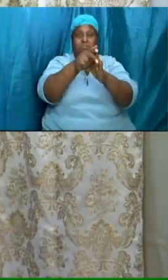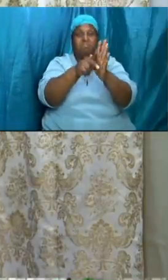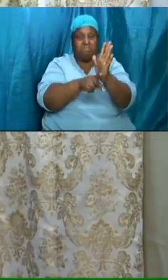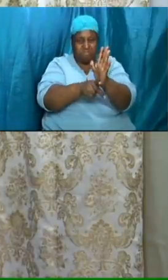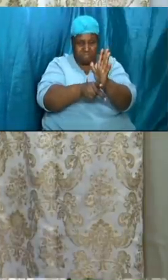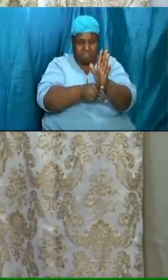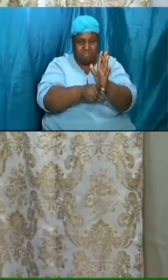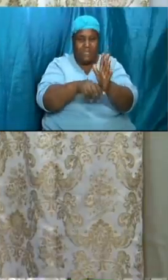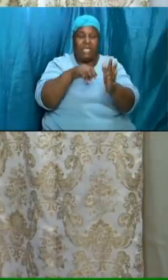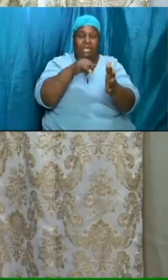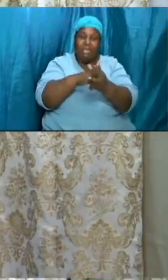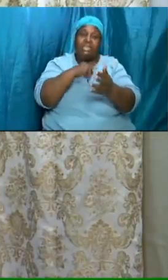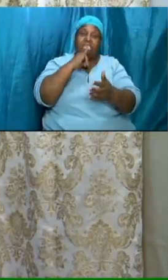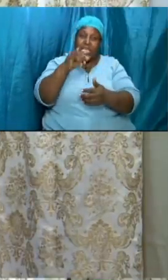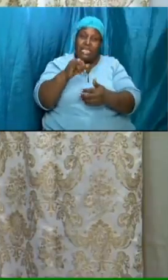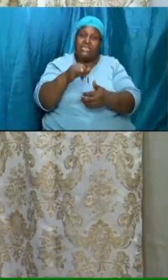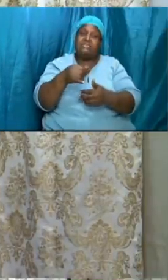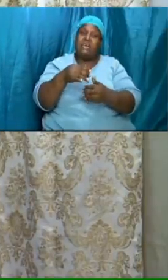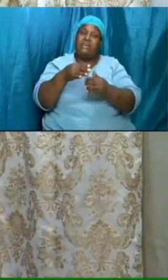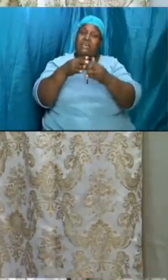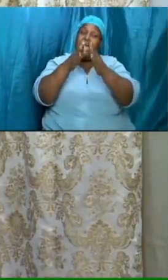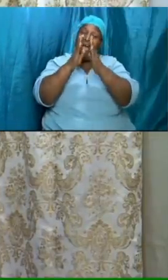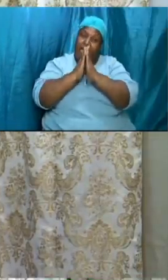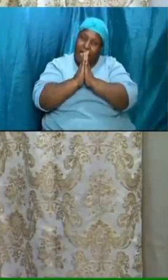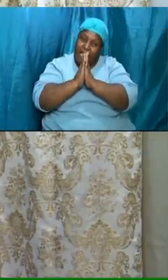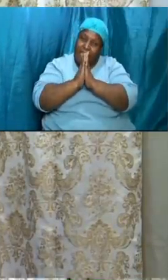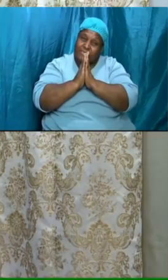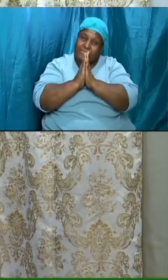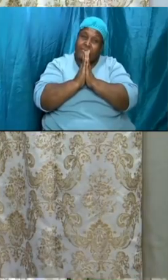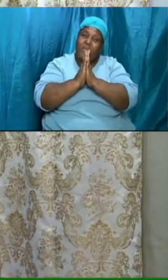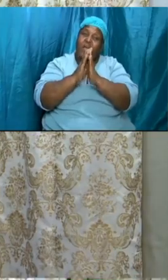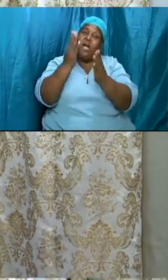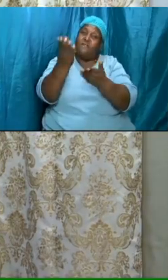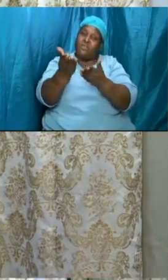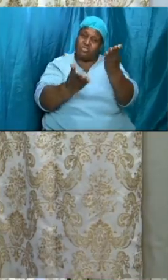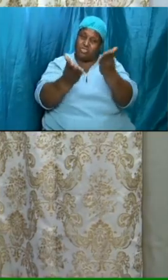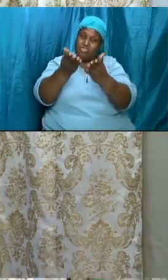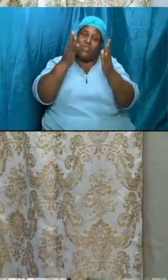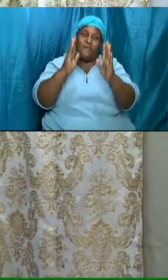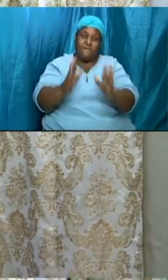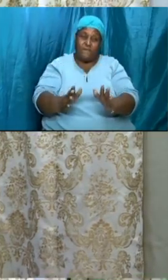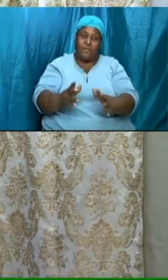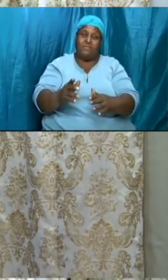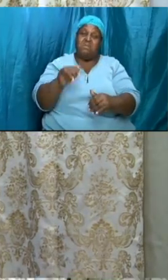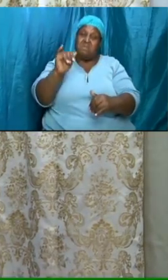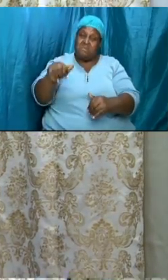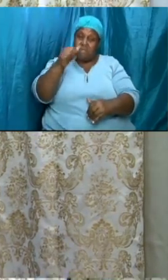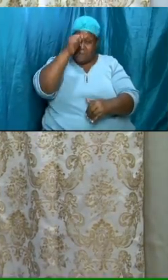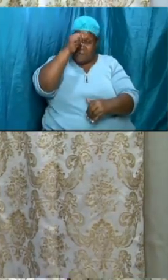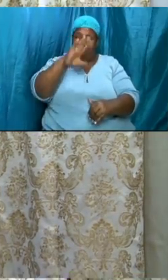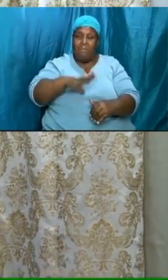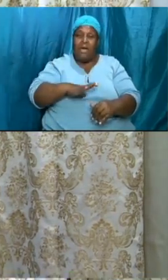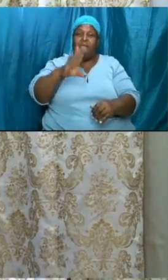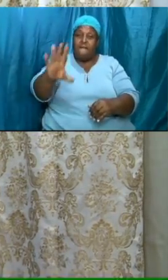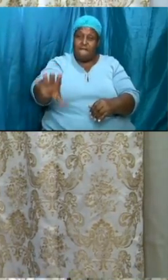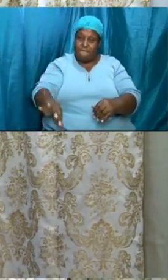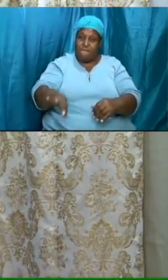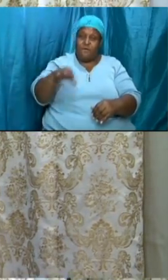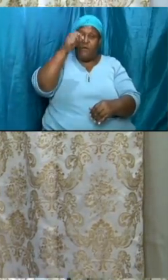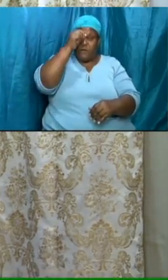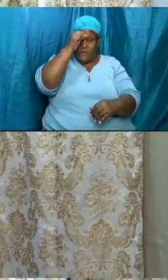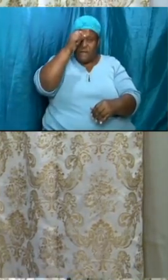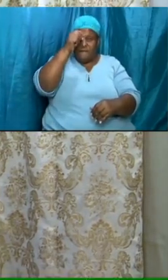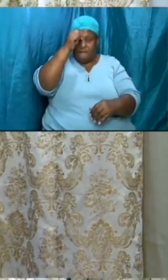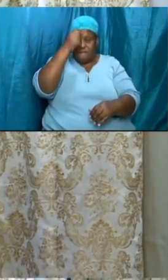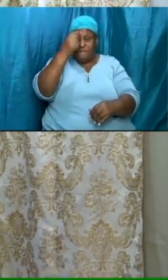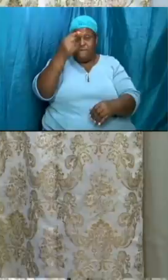that a man be found faithful i challenge the heart of the saint of god i challenge the